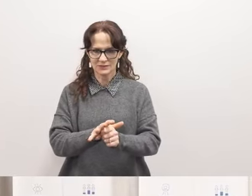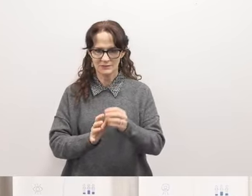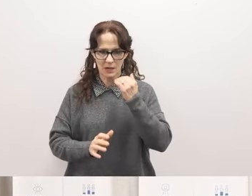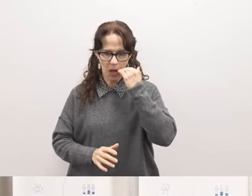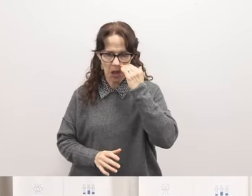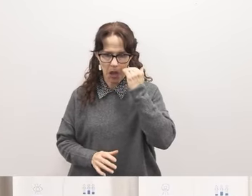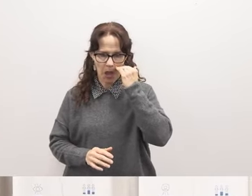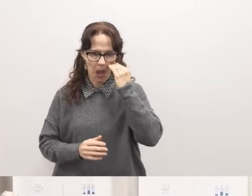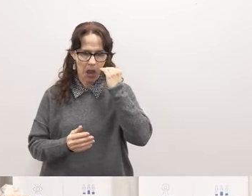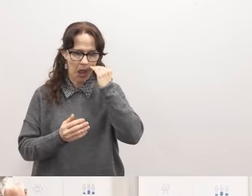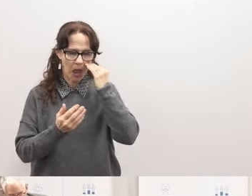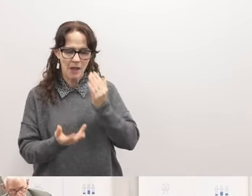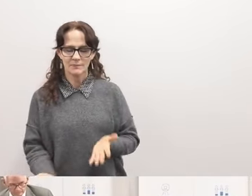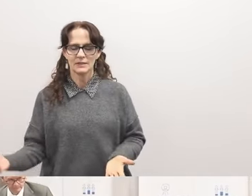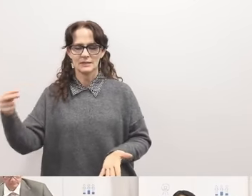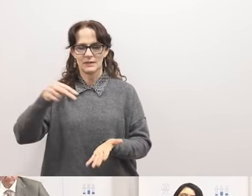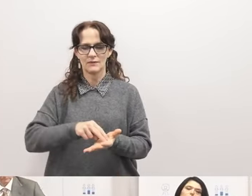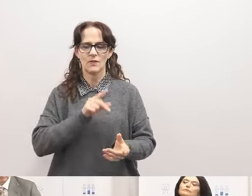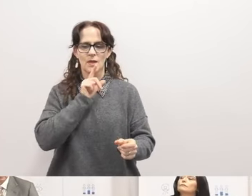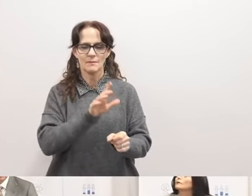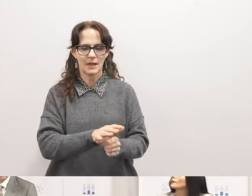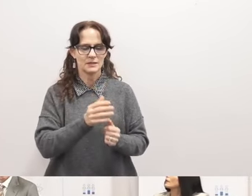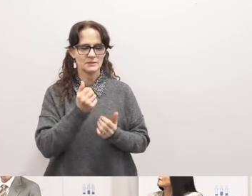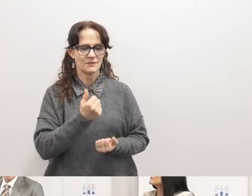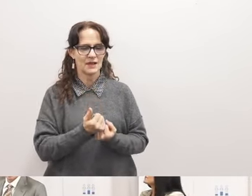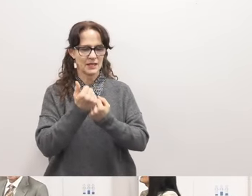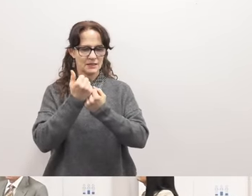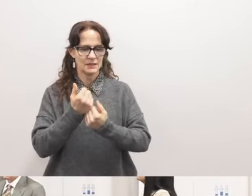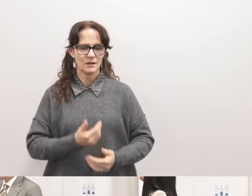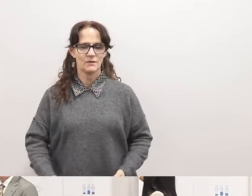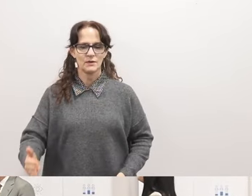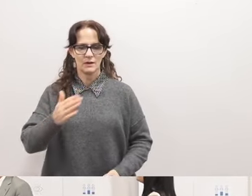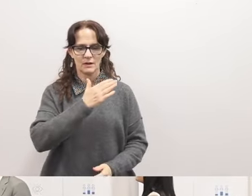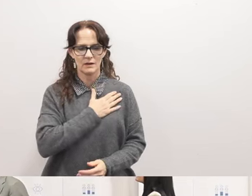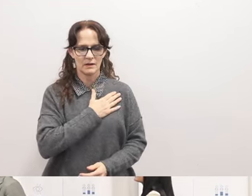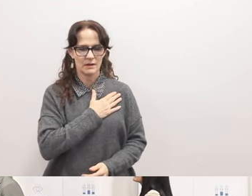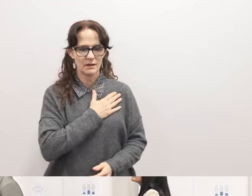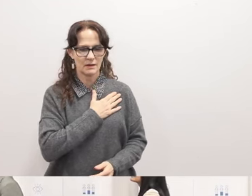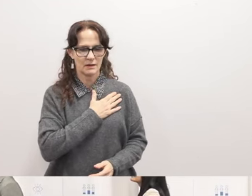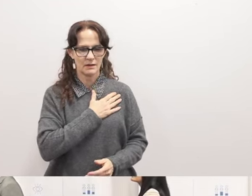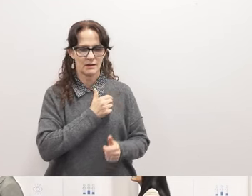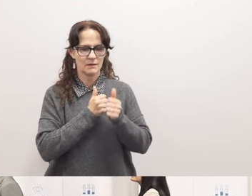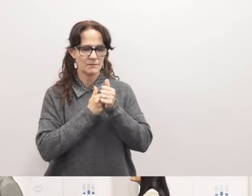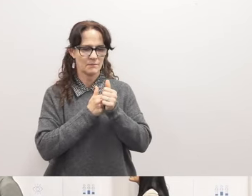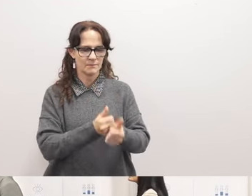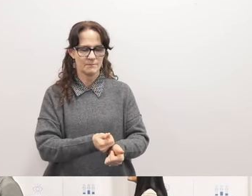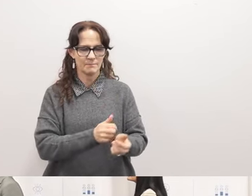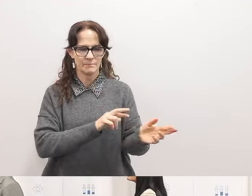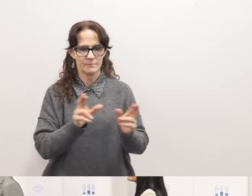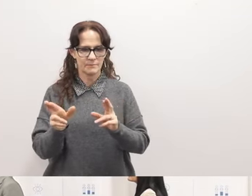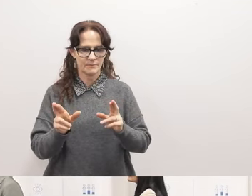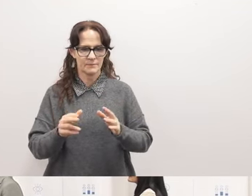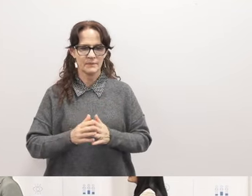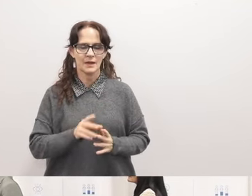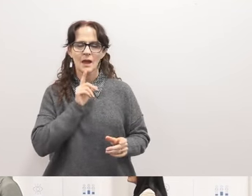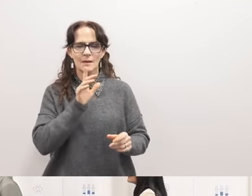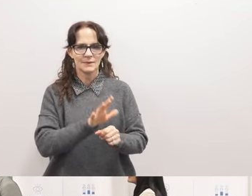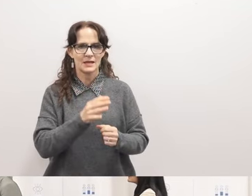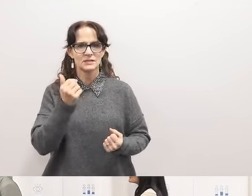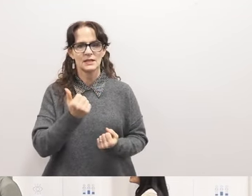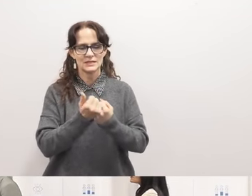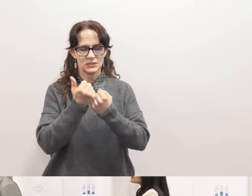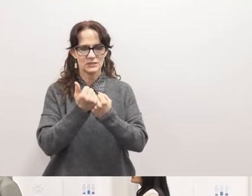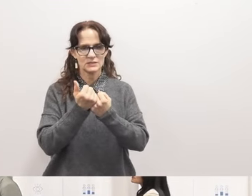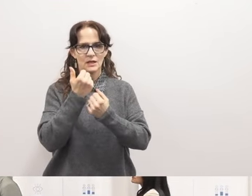please rise for the pledge of allegiance place your right hand over your heart ready begin i